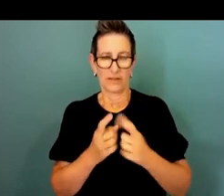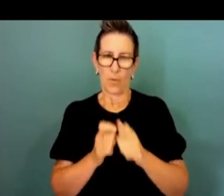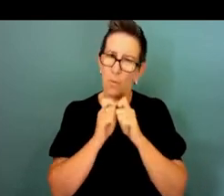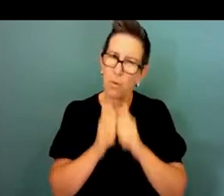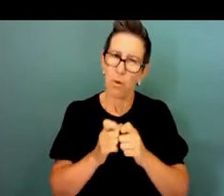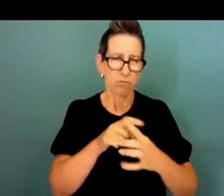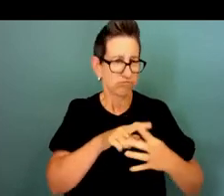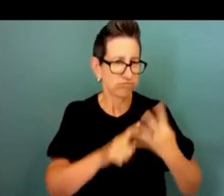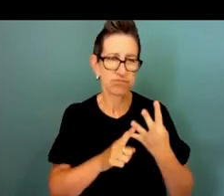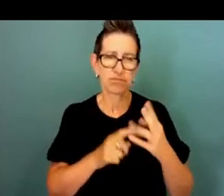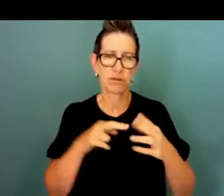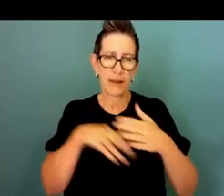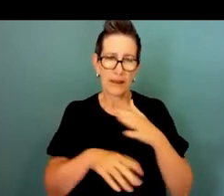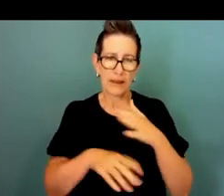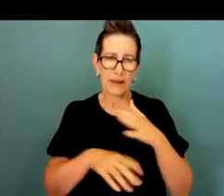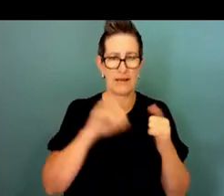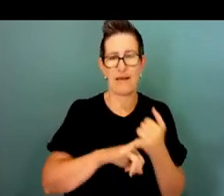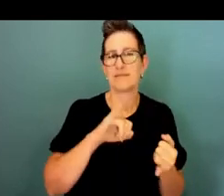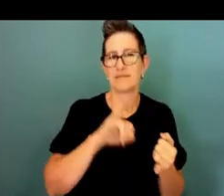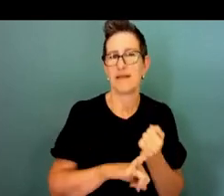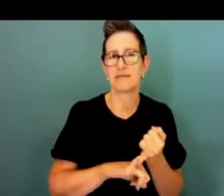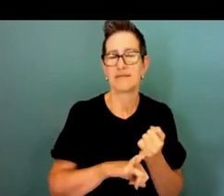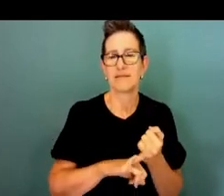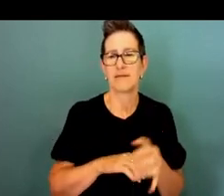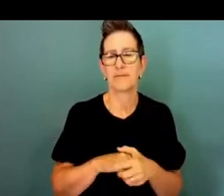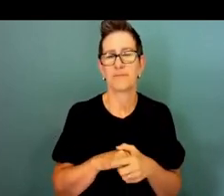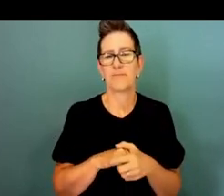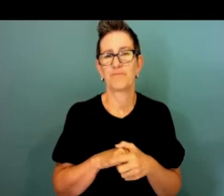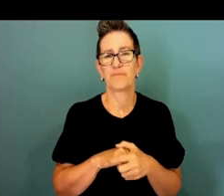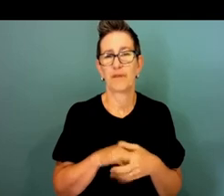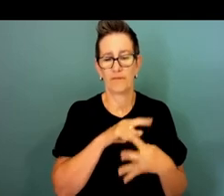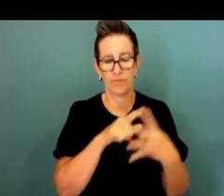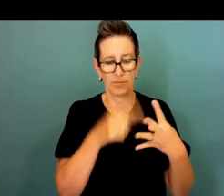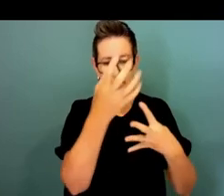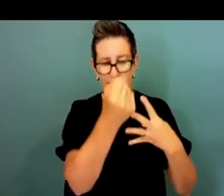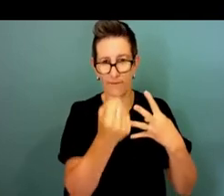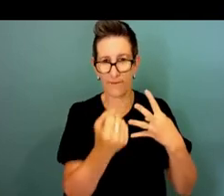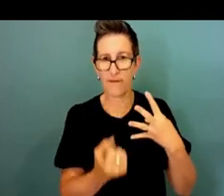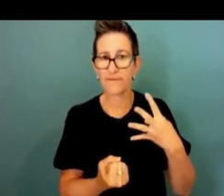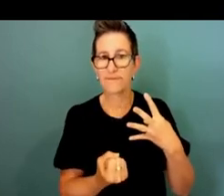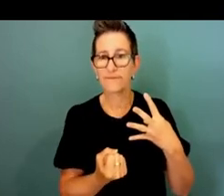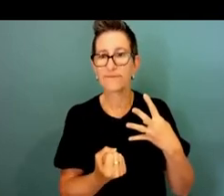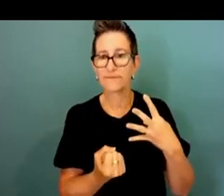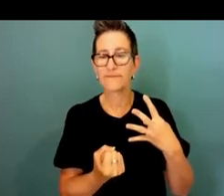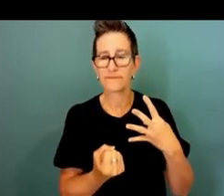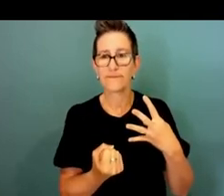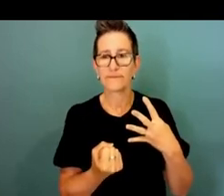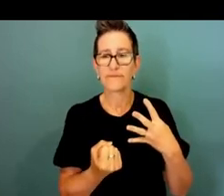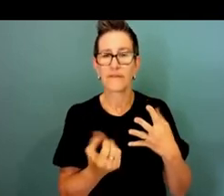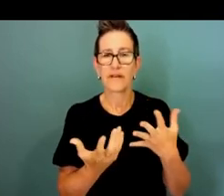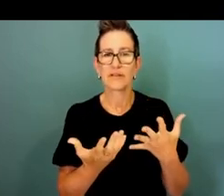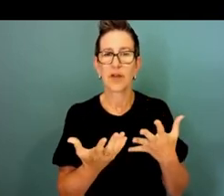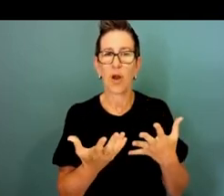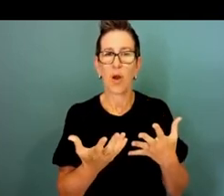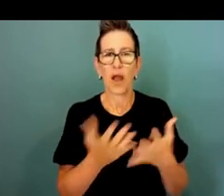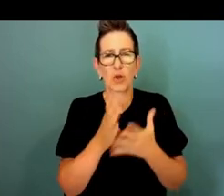DSS and I think when you put those together not in a formal cultural change program because